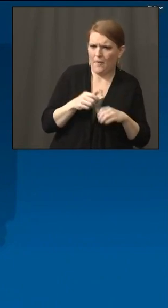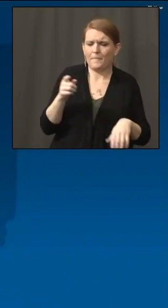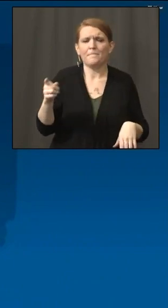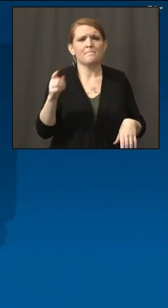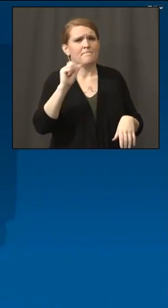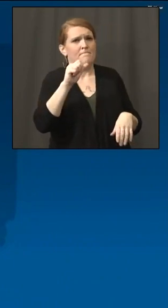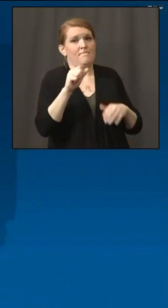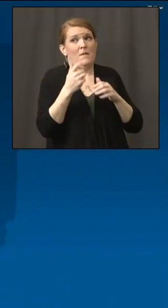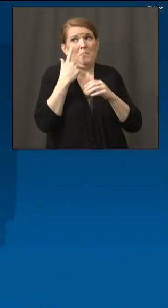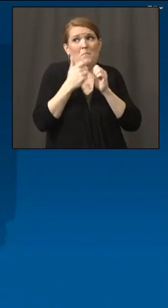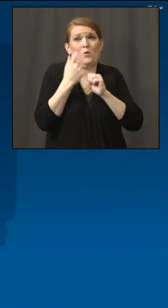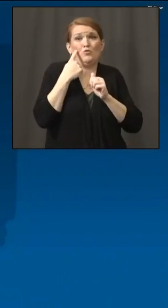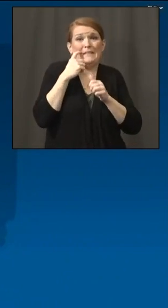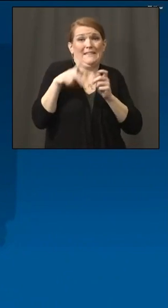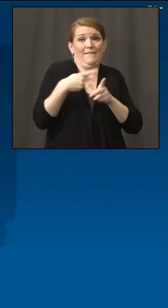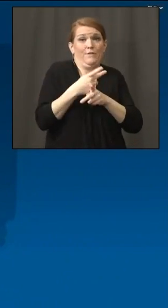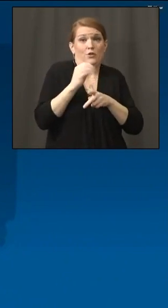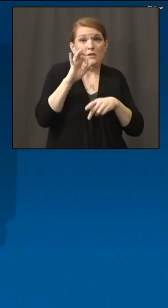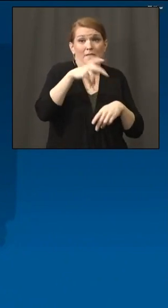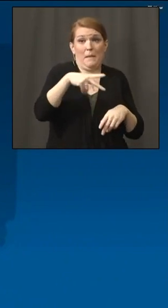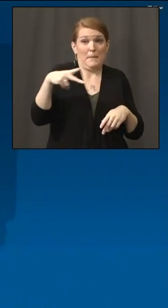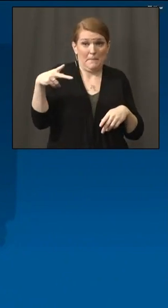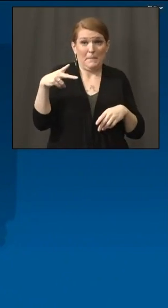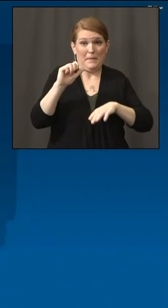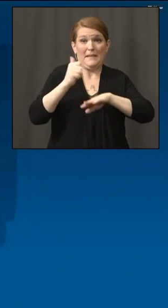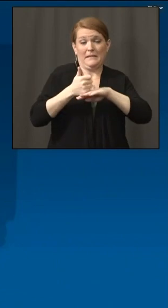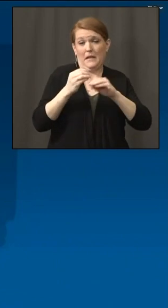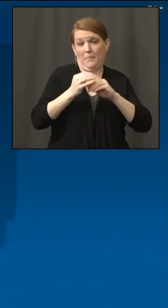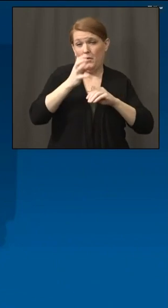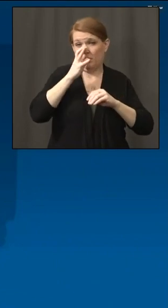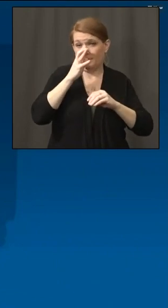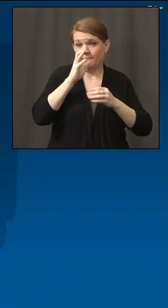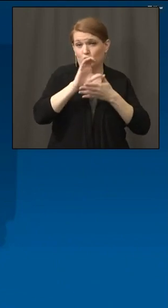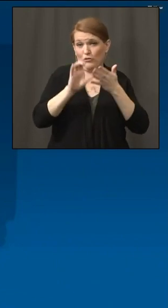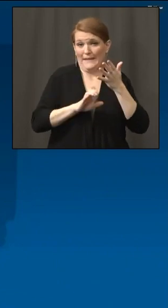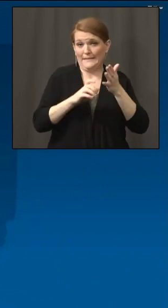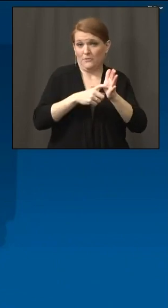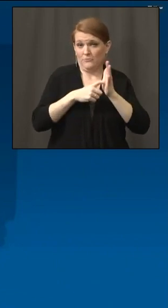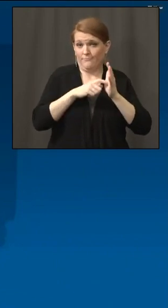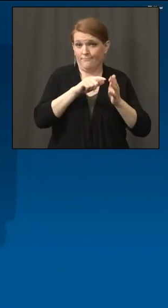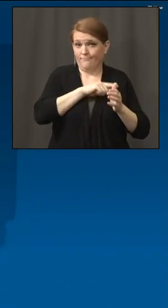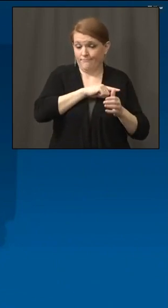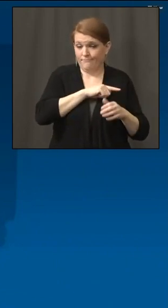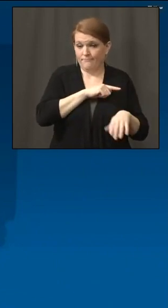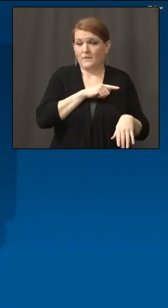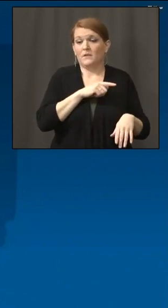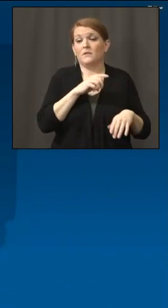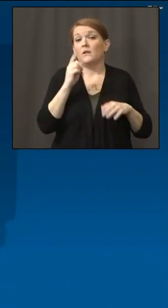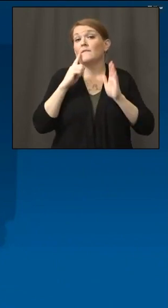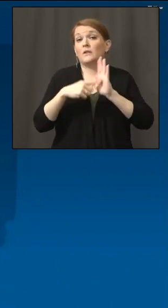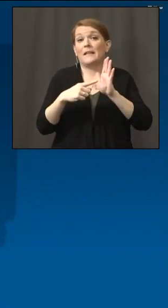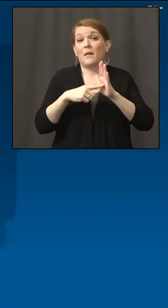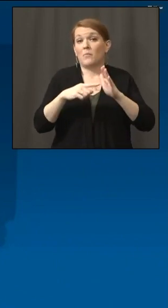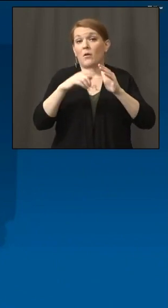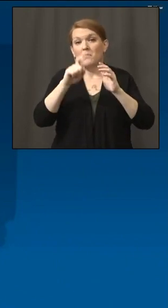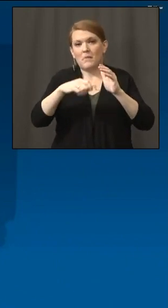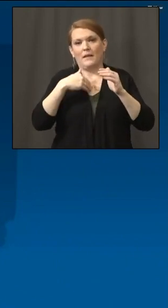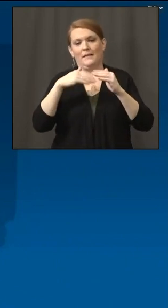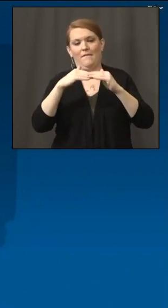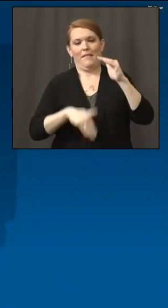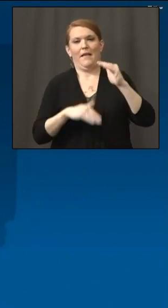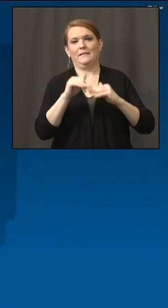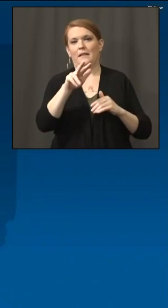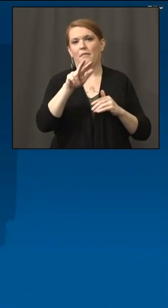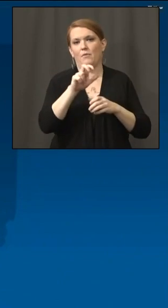put in place for this kind of second draw program is that a business doesn't have any more than 300 employees